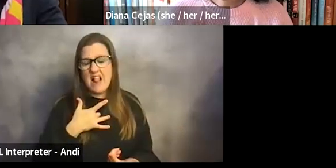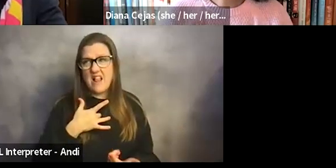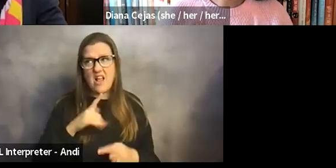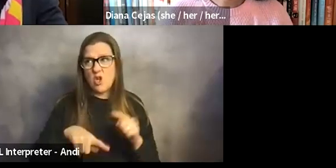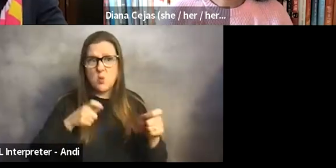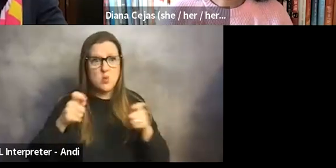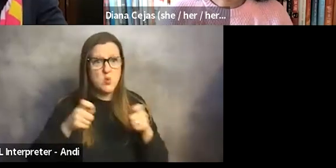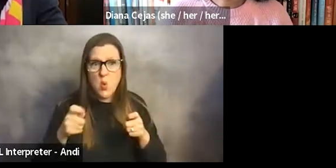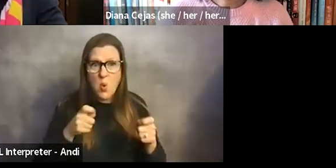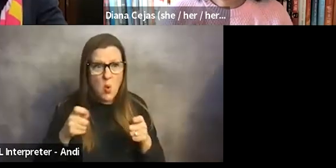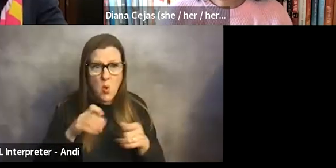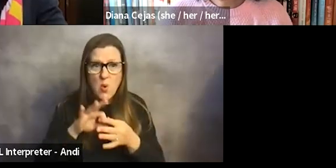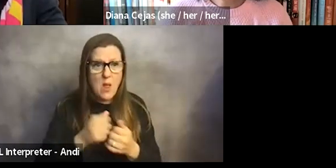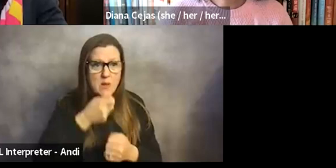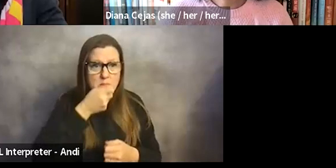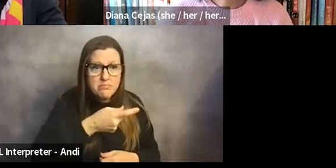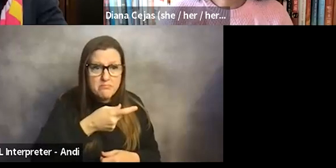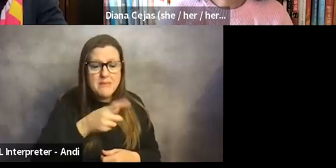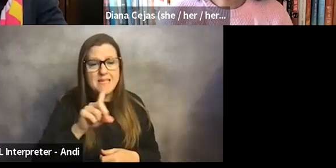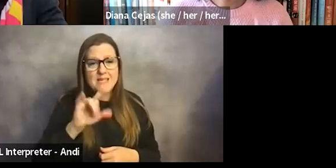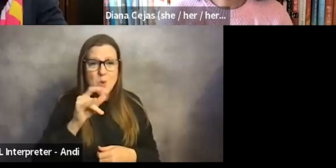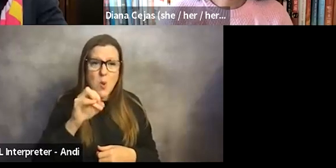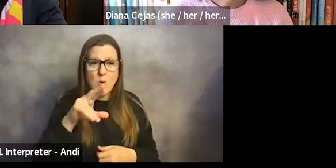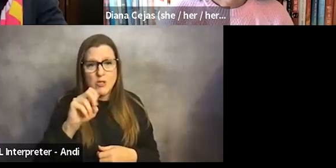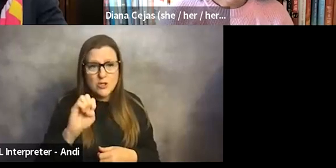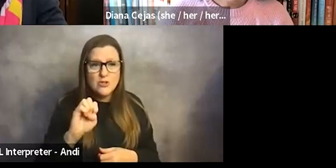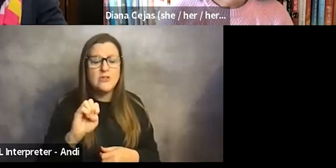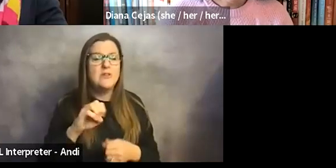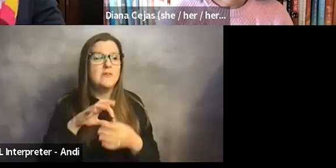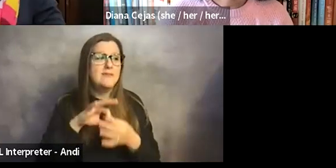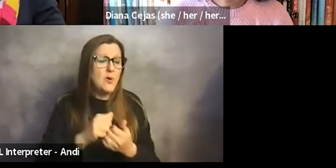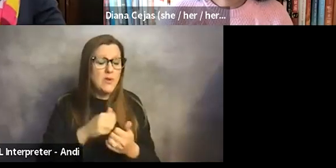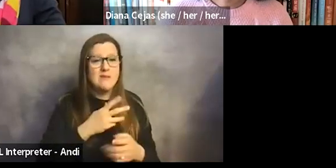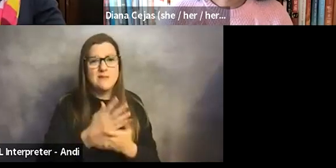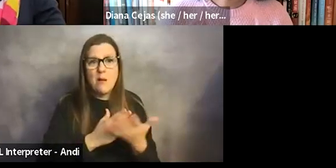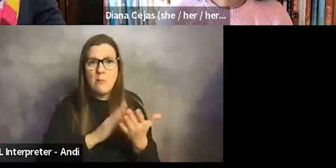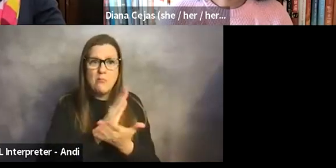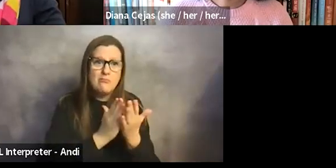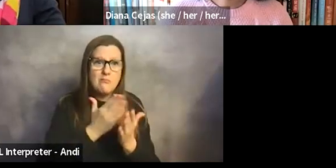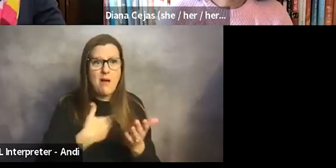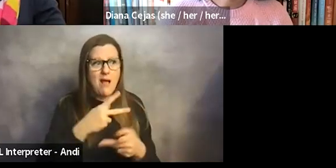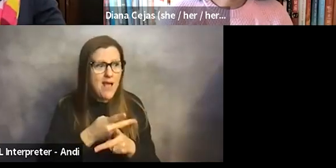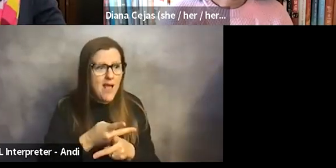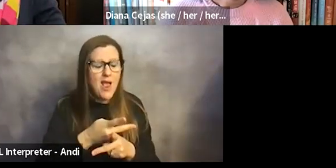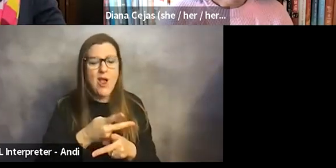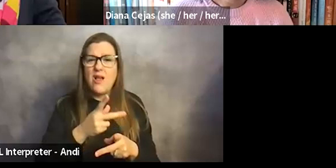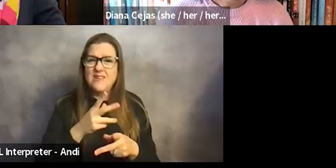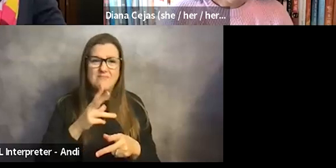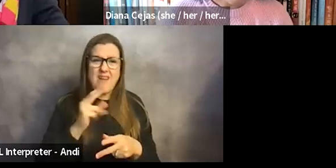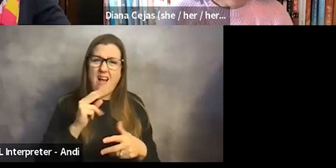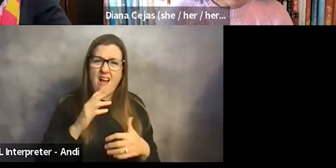around disclosure in some aspects related to some of my care and had a lot of really complicated feelings about that for a while.